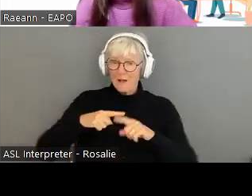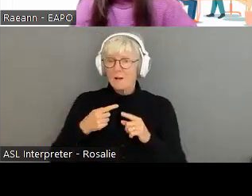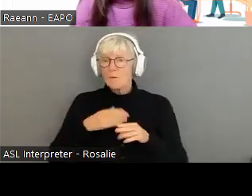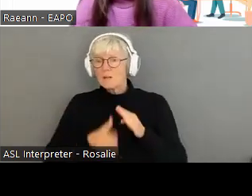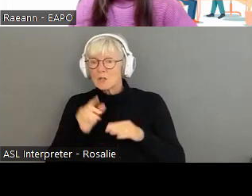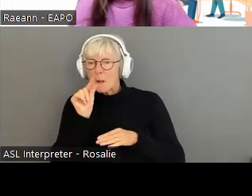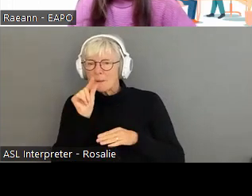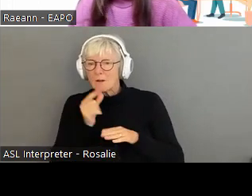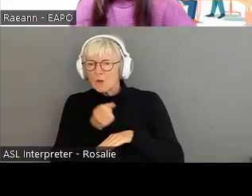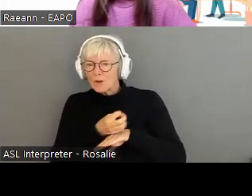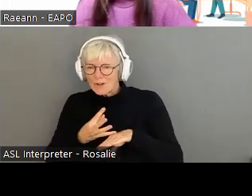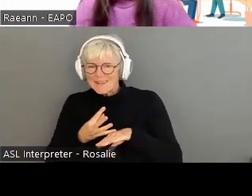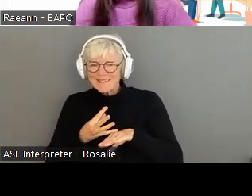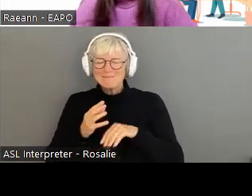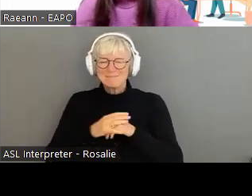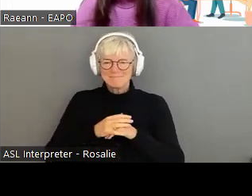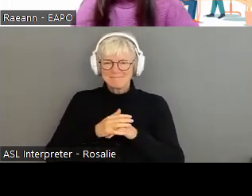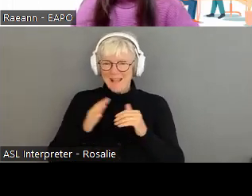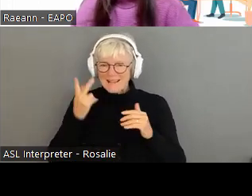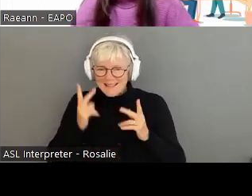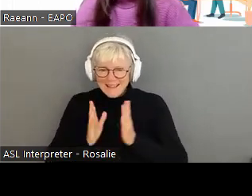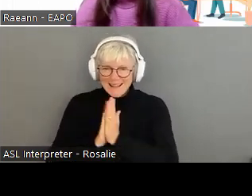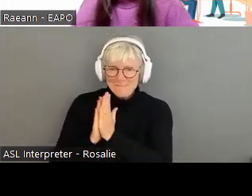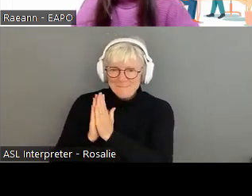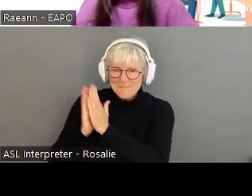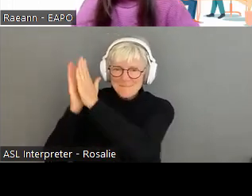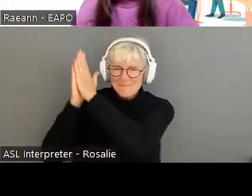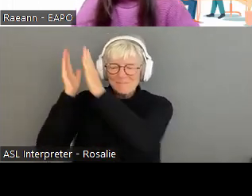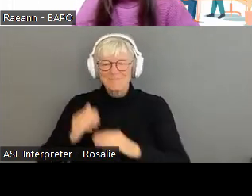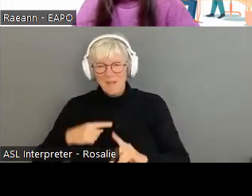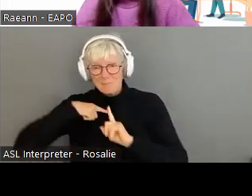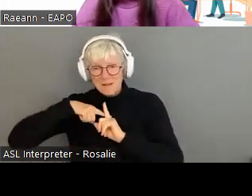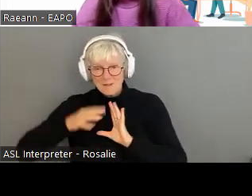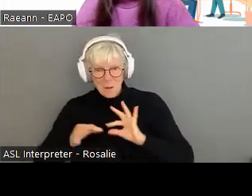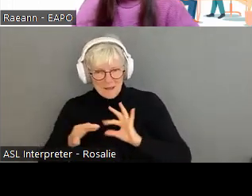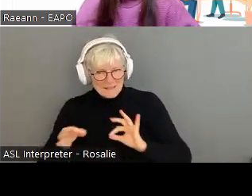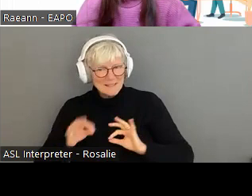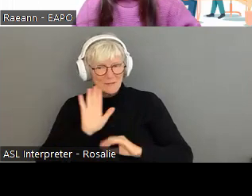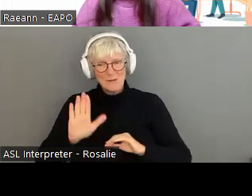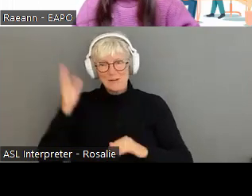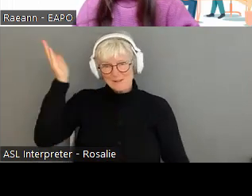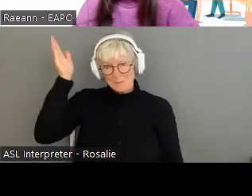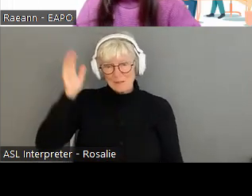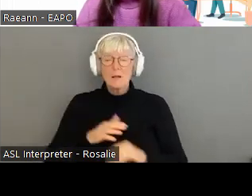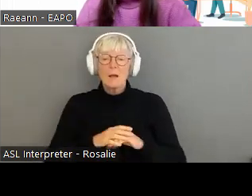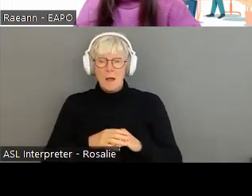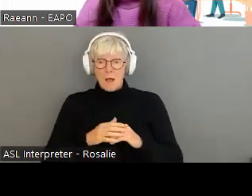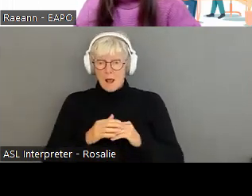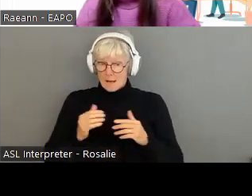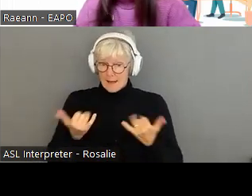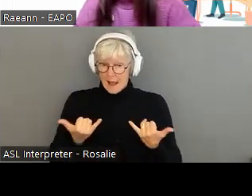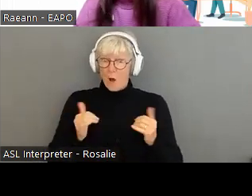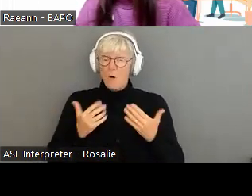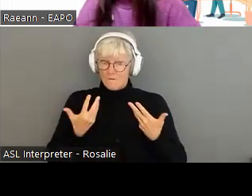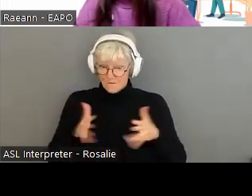early, um, some claps and some positive comments for the session. We will join back, um, for our final keynote